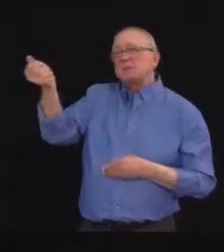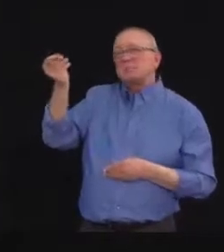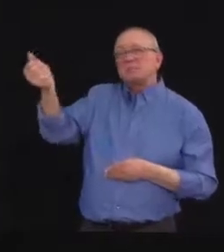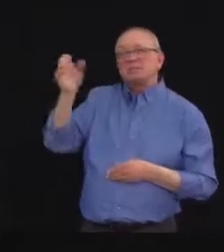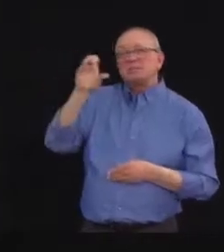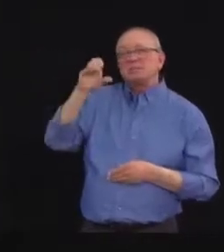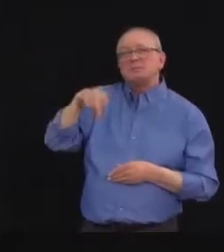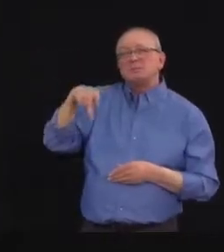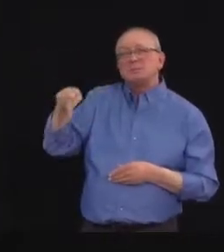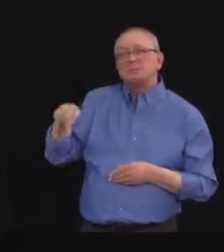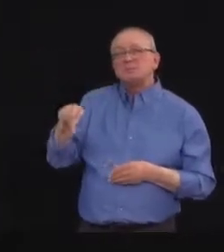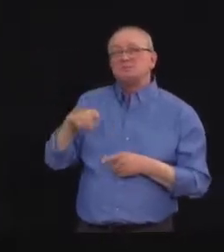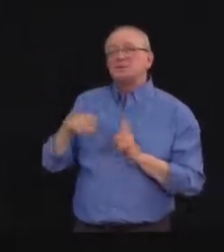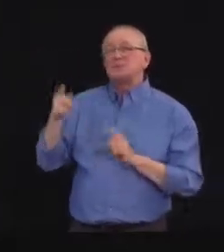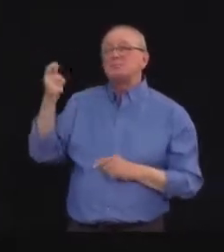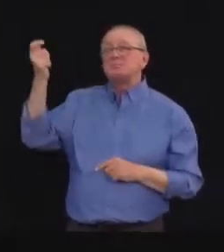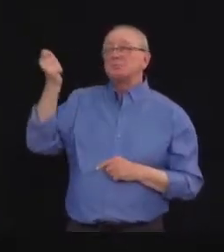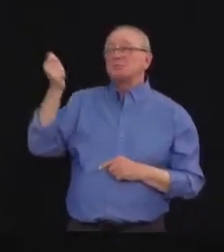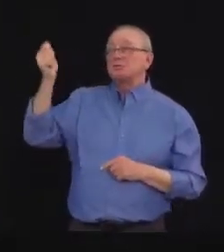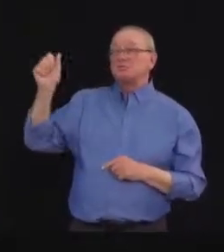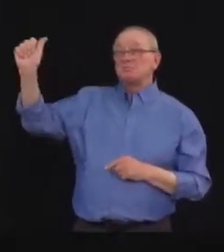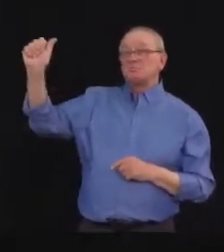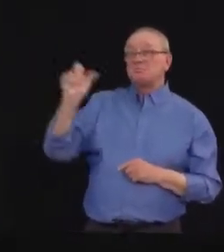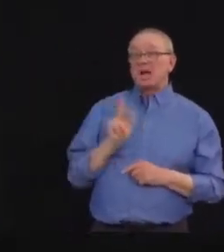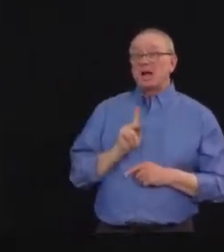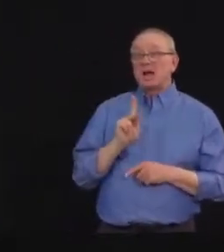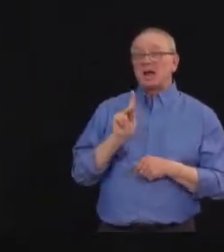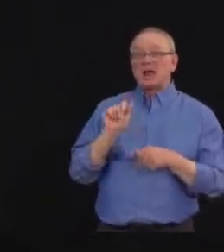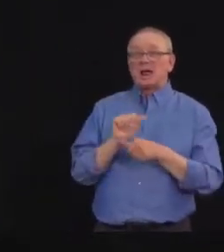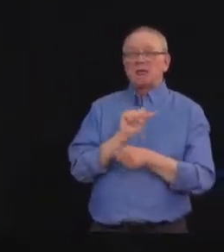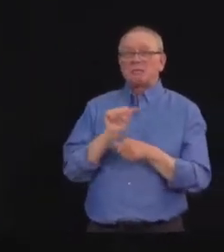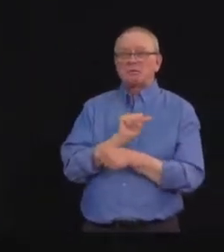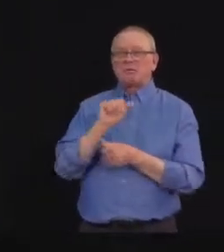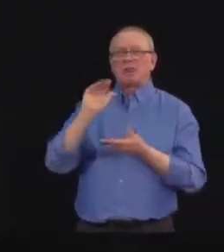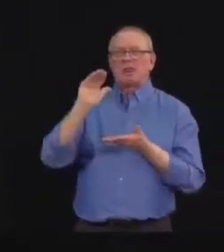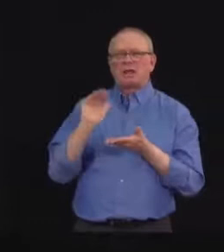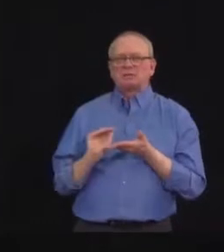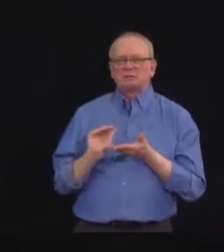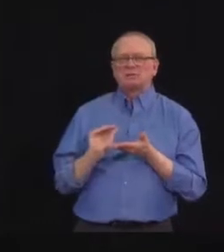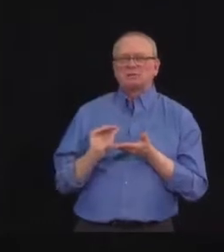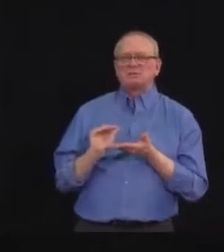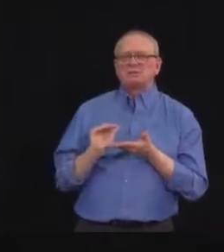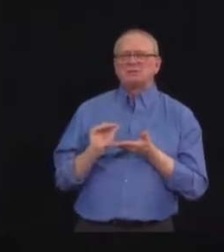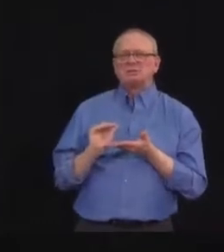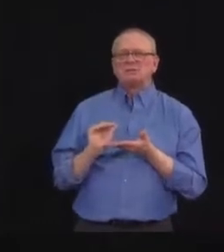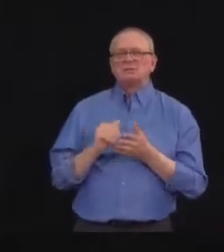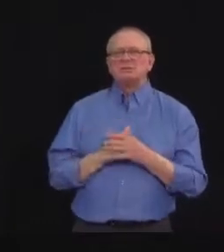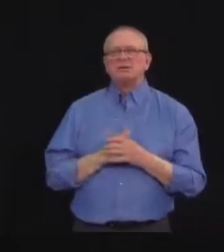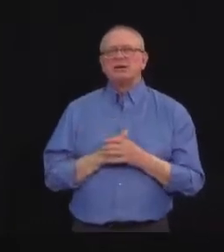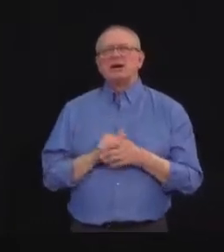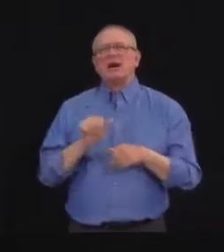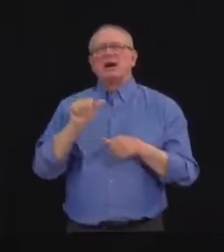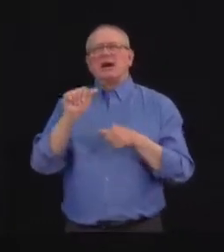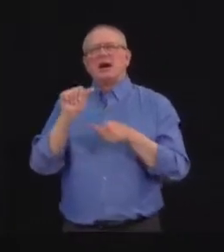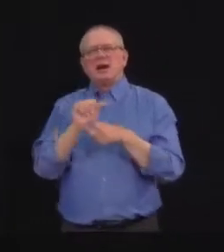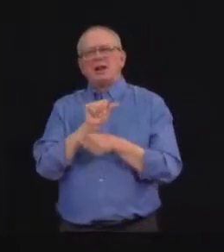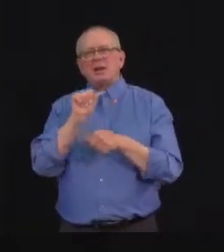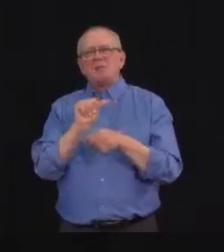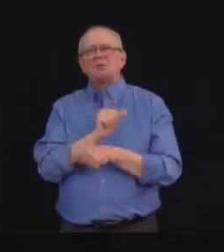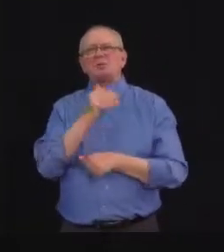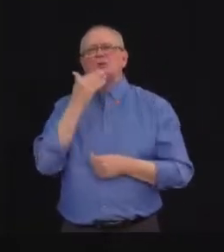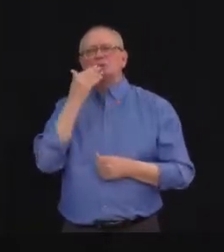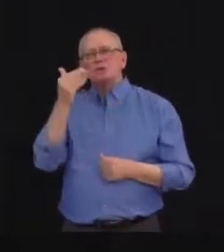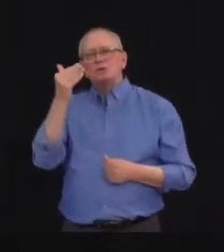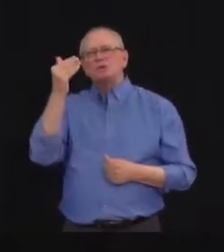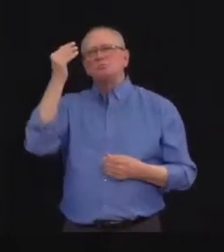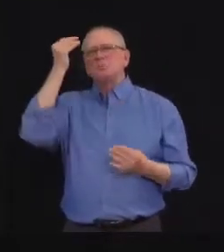country. And so, I think it's quite reasonable for Albertans to ask whether we would be better off and be able to